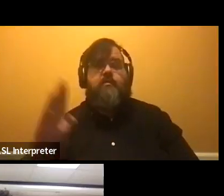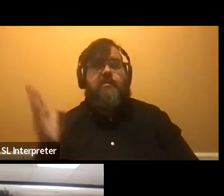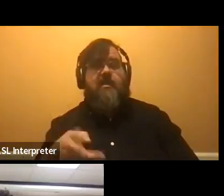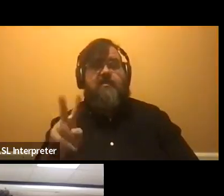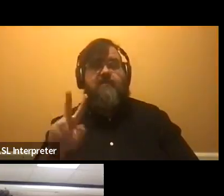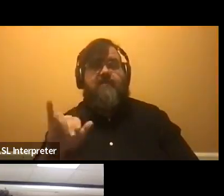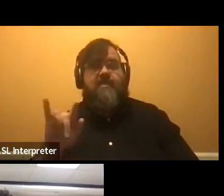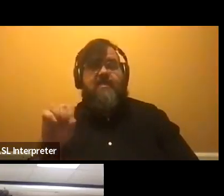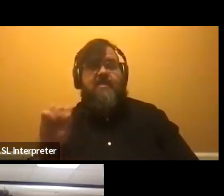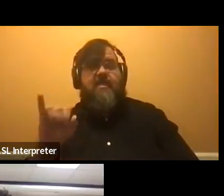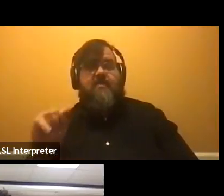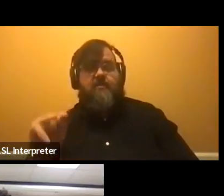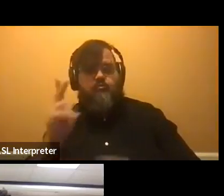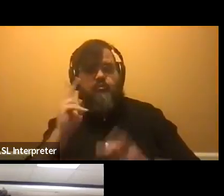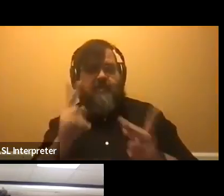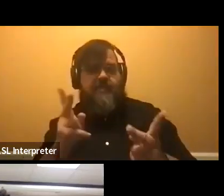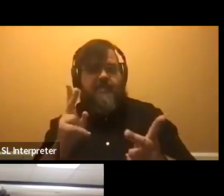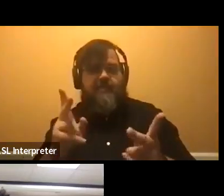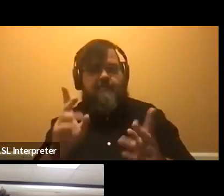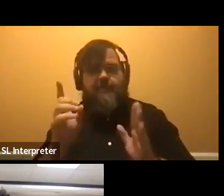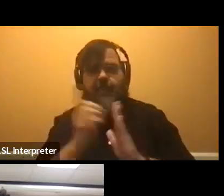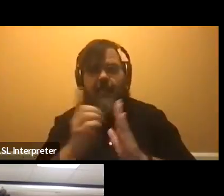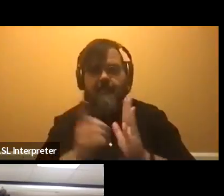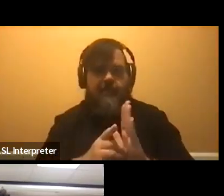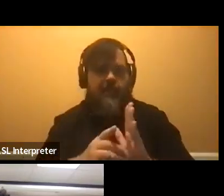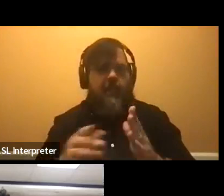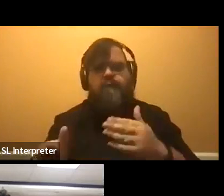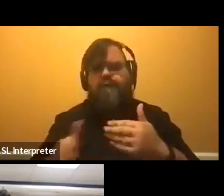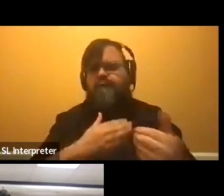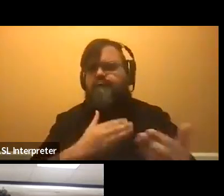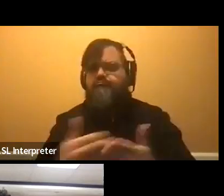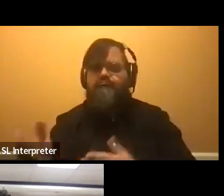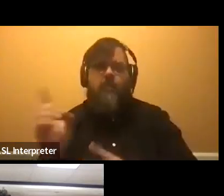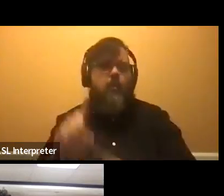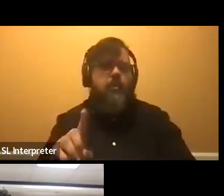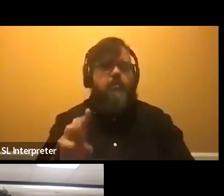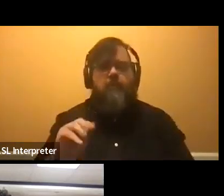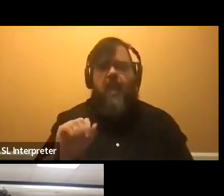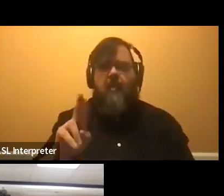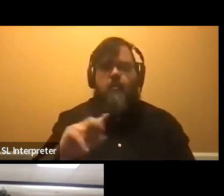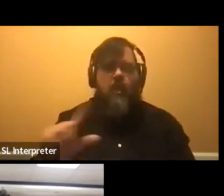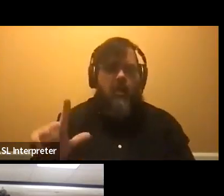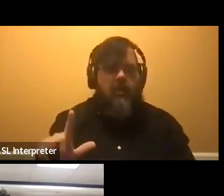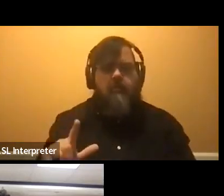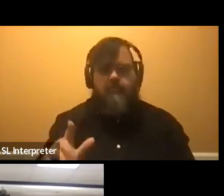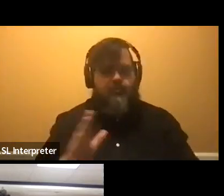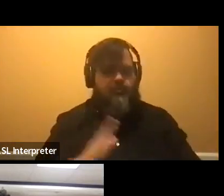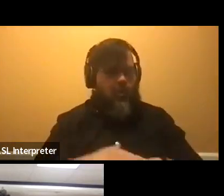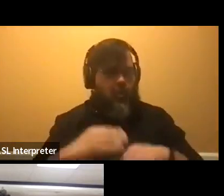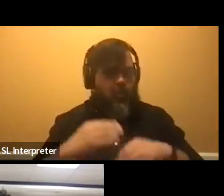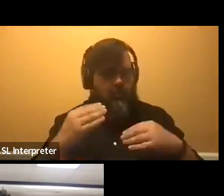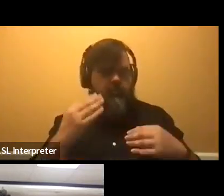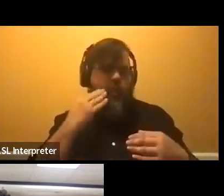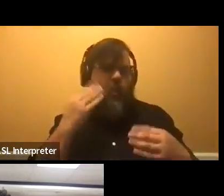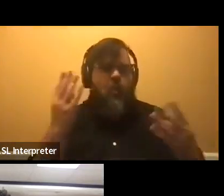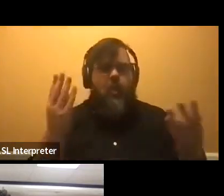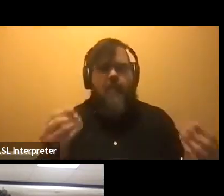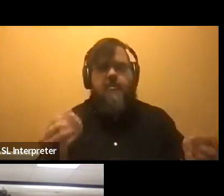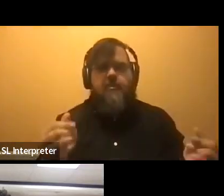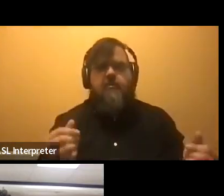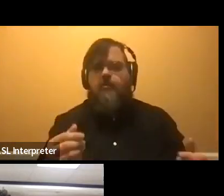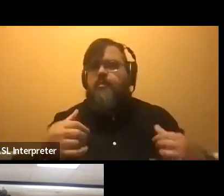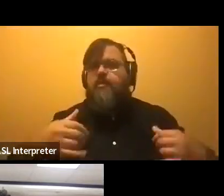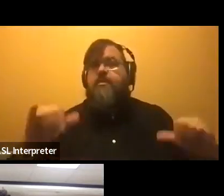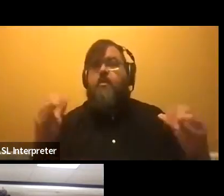Um, even if you went to manual and you are familiar with campus, we still love to host those students because, um, we want you guys to still